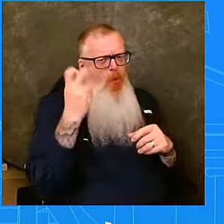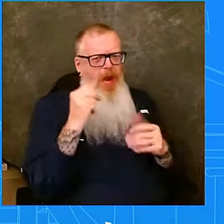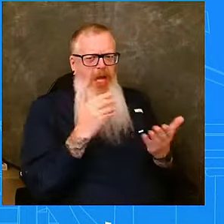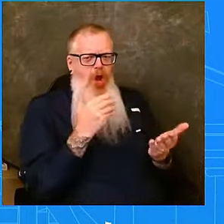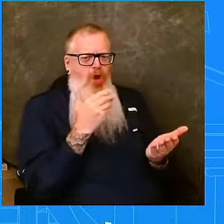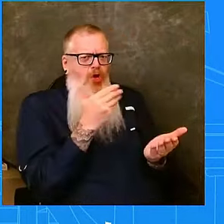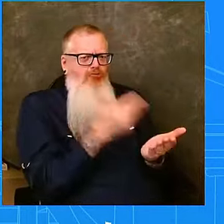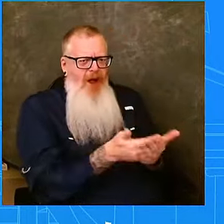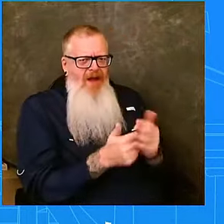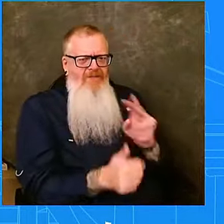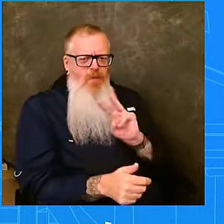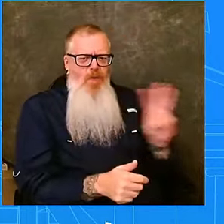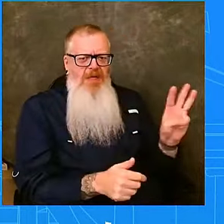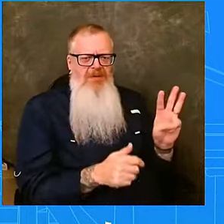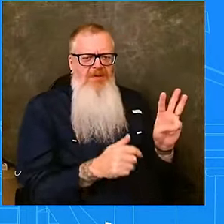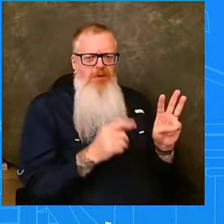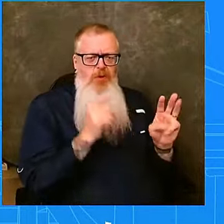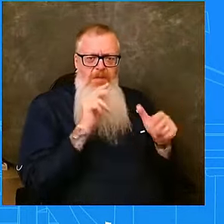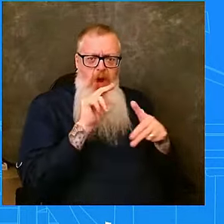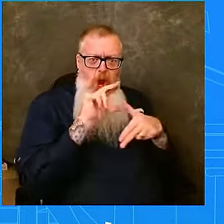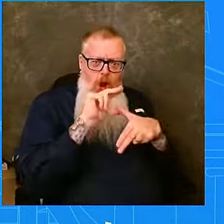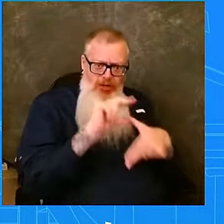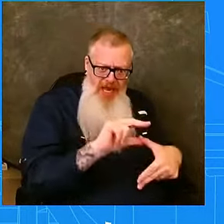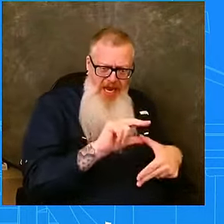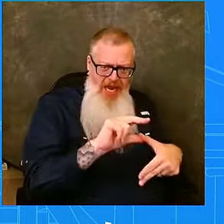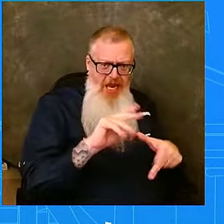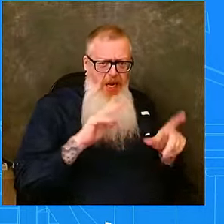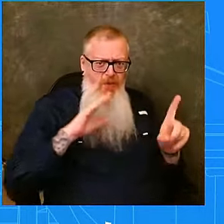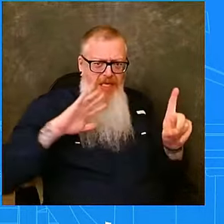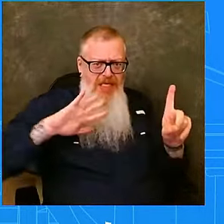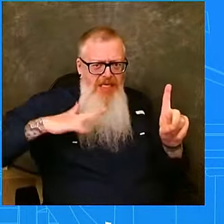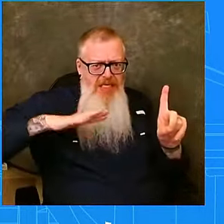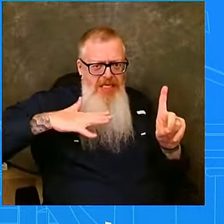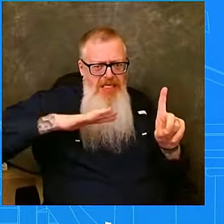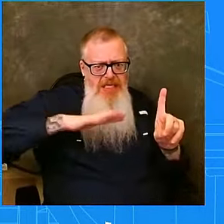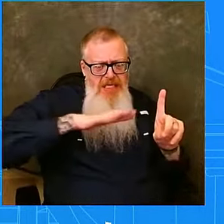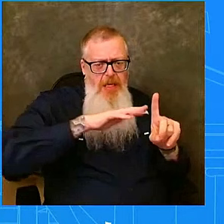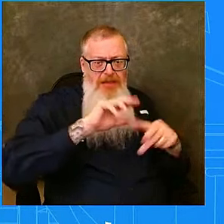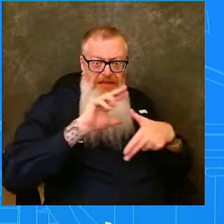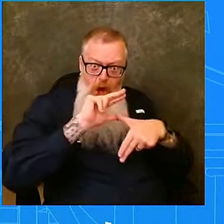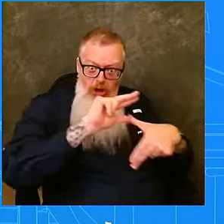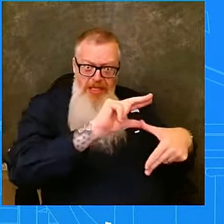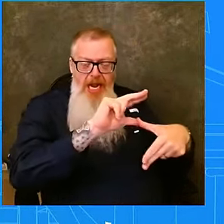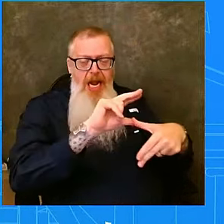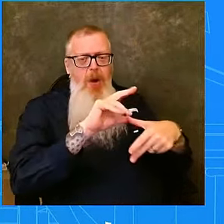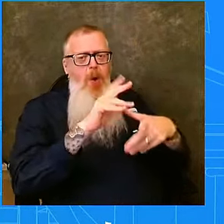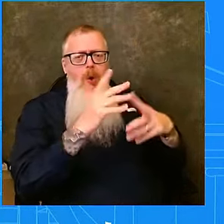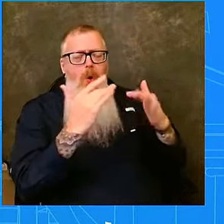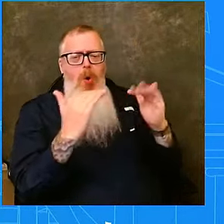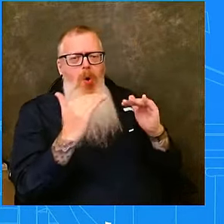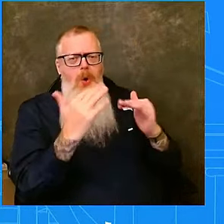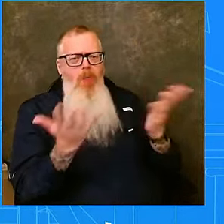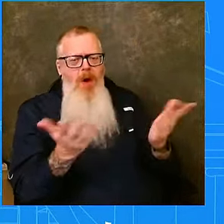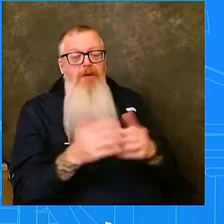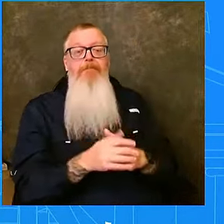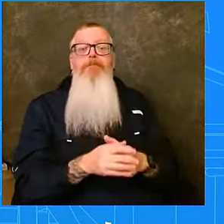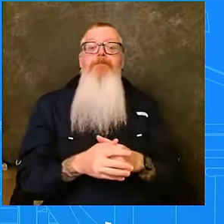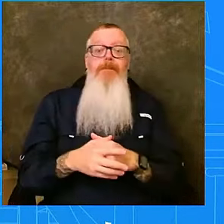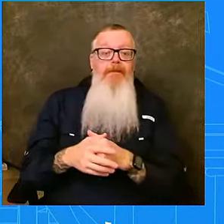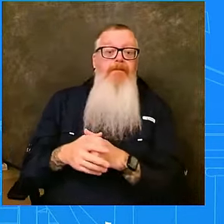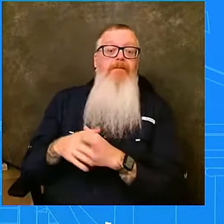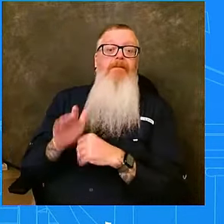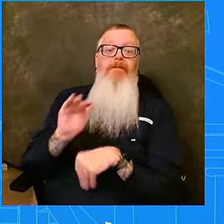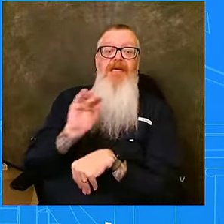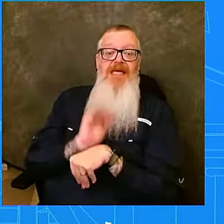exits the east coast of Florida? I think any time we see a storm hit during the evening, it just complicates things,